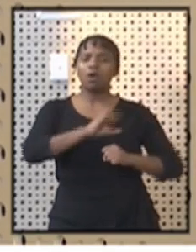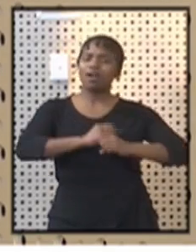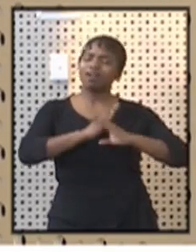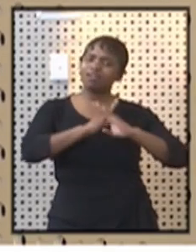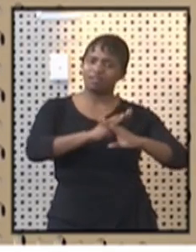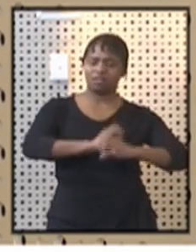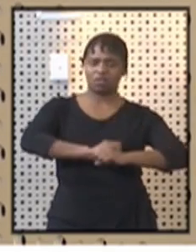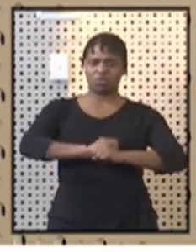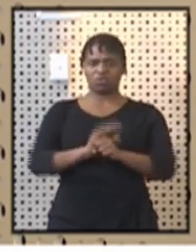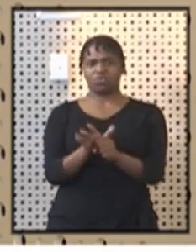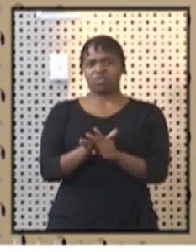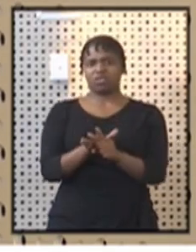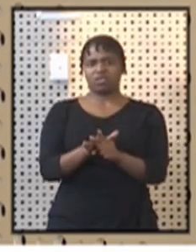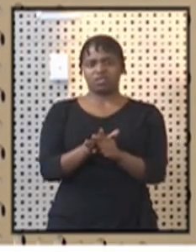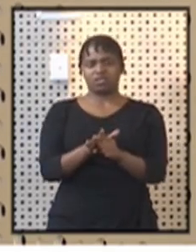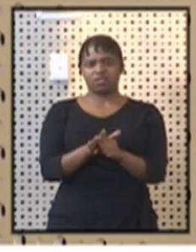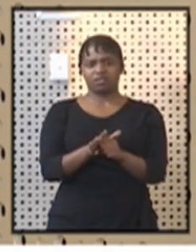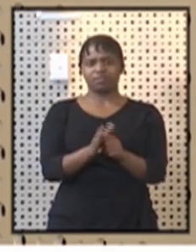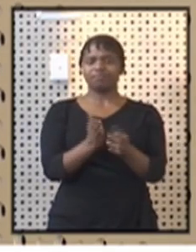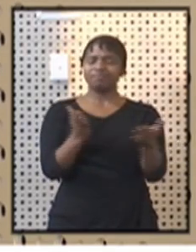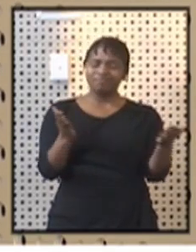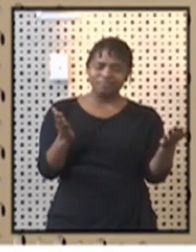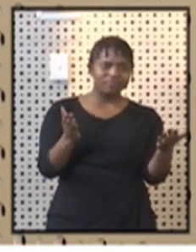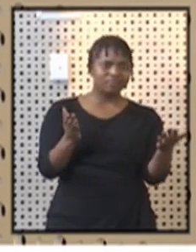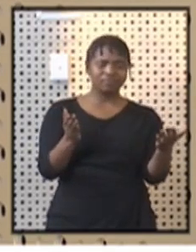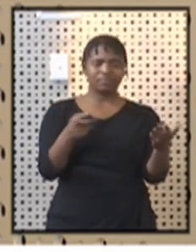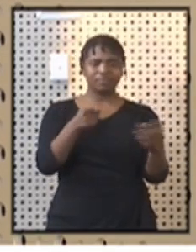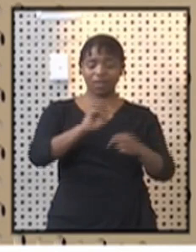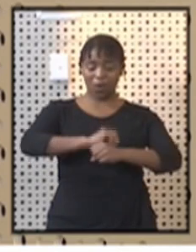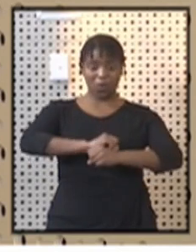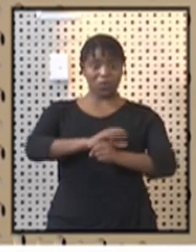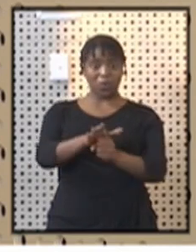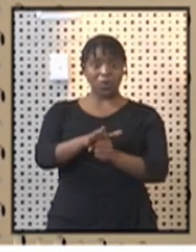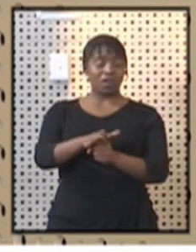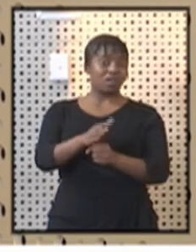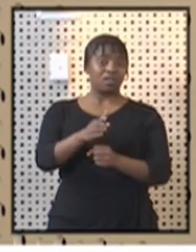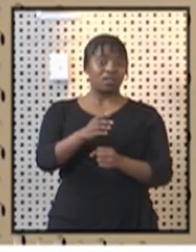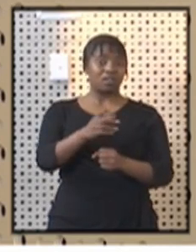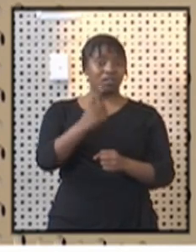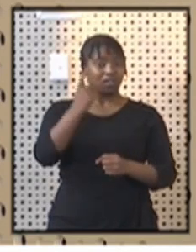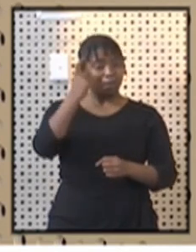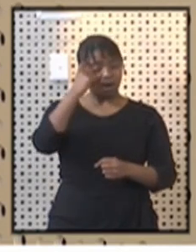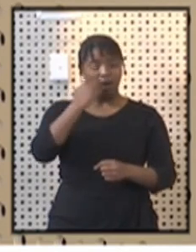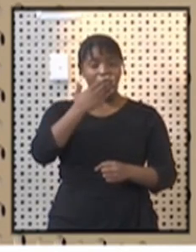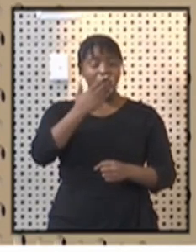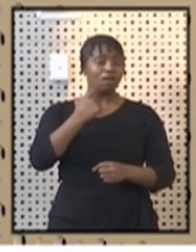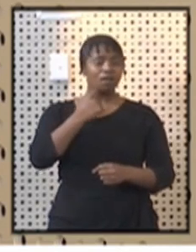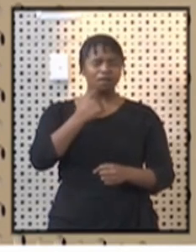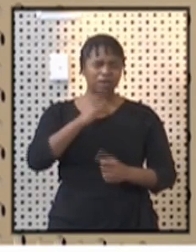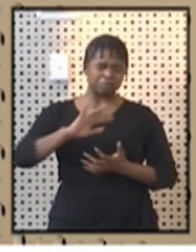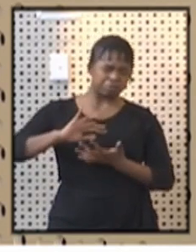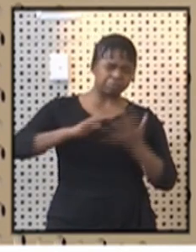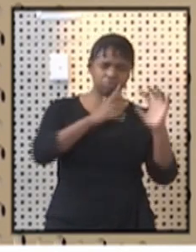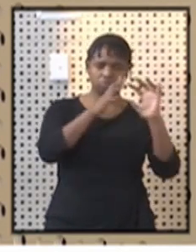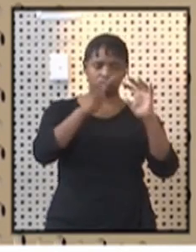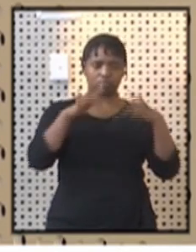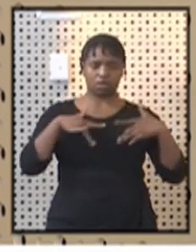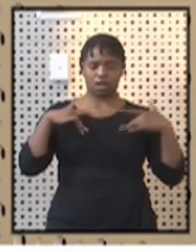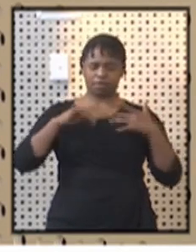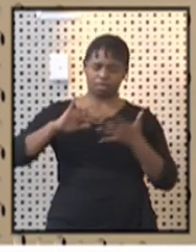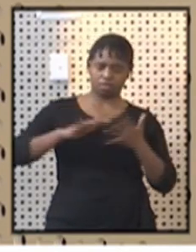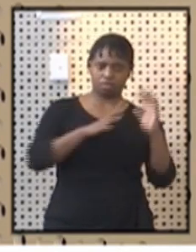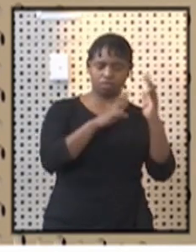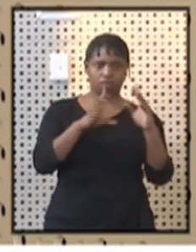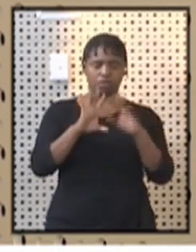-19. It is an aggressive disease. It disrupts. It has disrupted us. It has disrupted our sector. We had